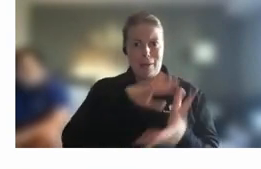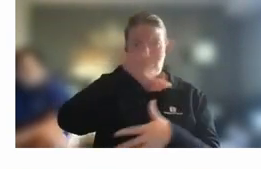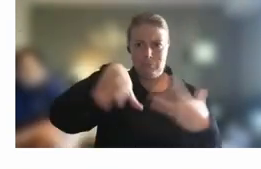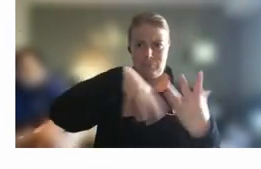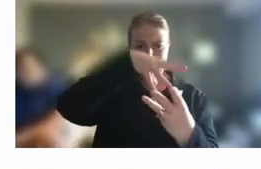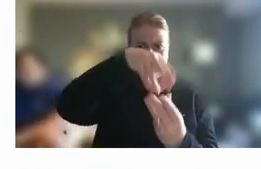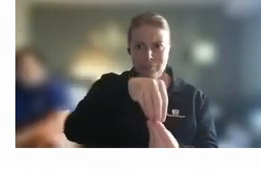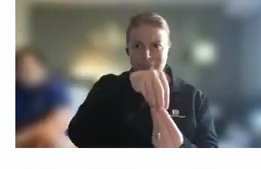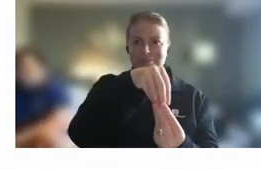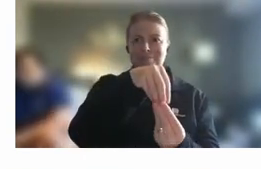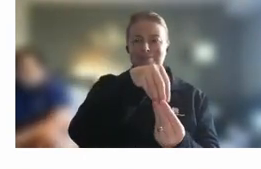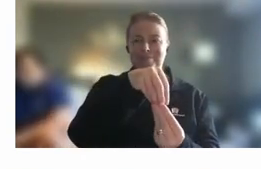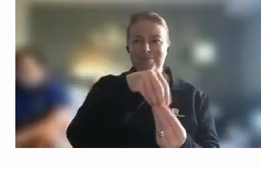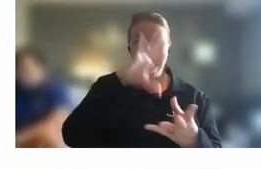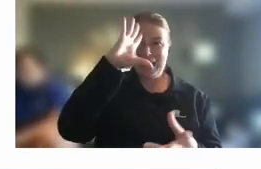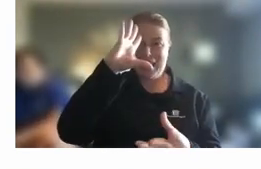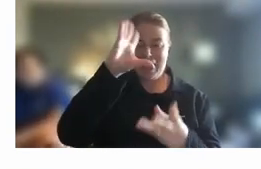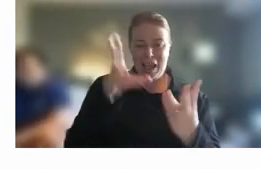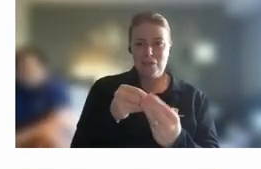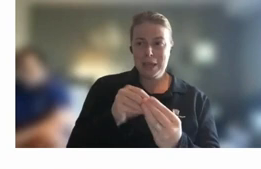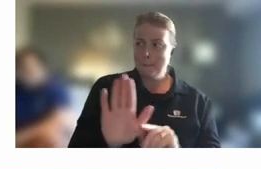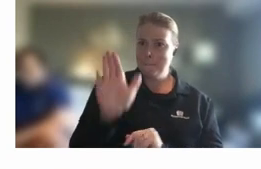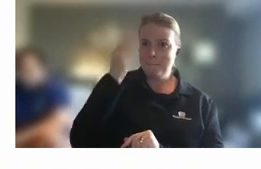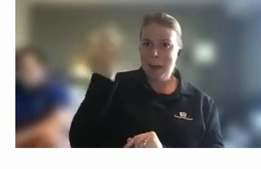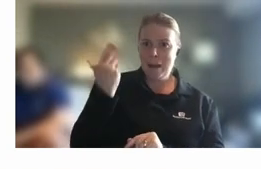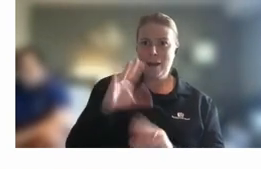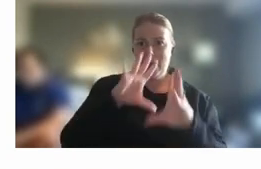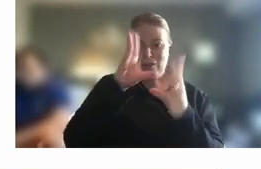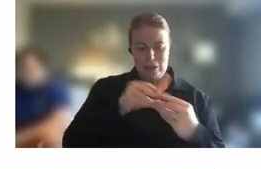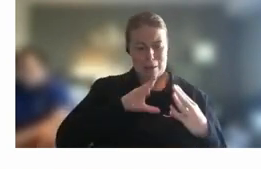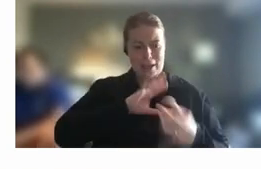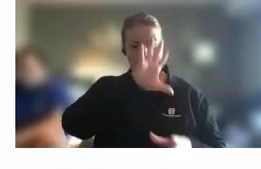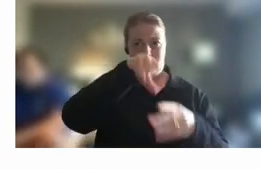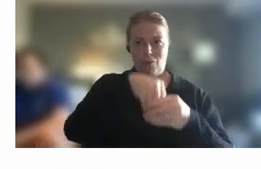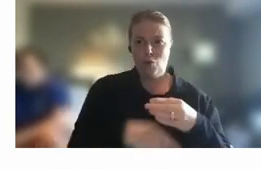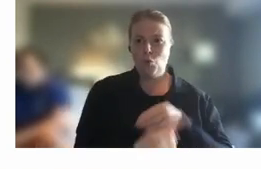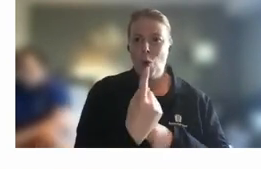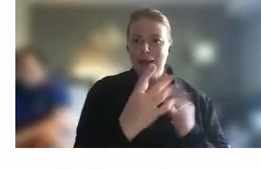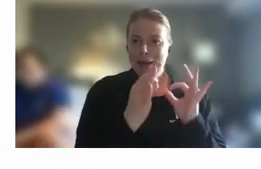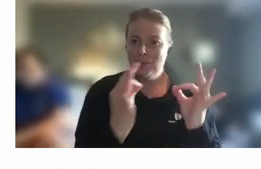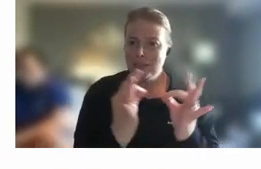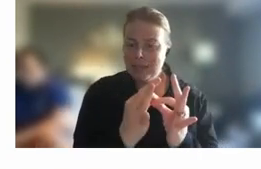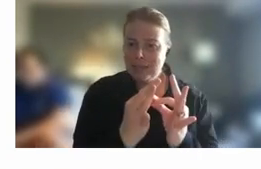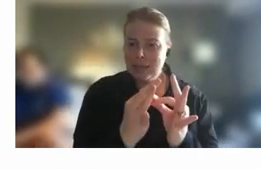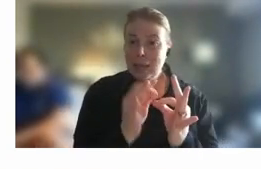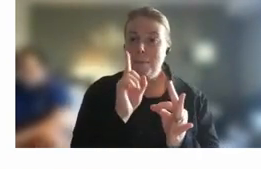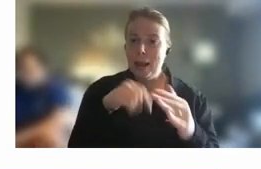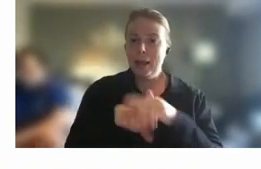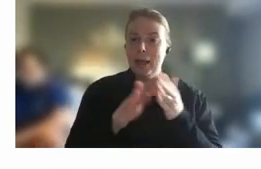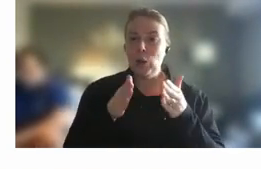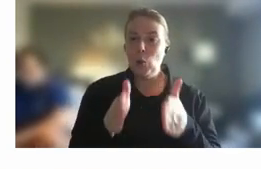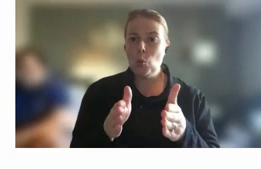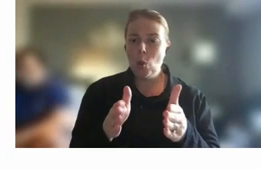everything that i've done and everything that i'm passionate about all in one agency but doing it in a way that is at the utmost